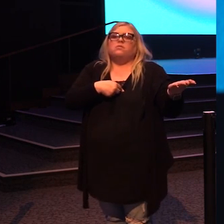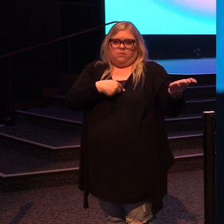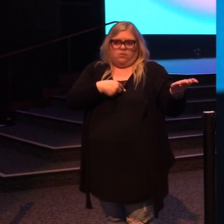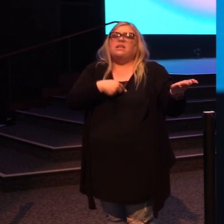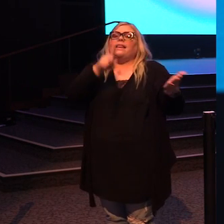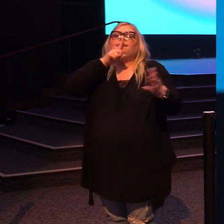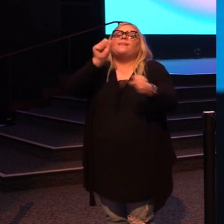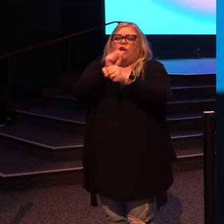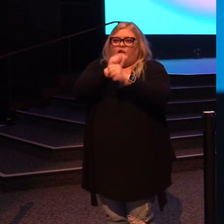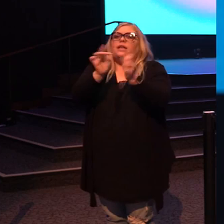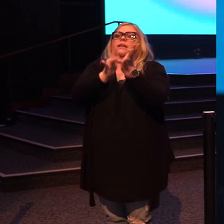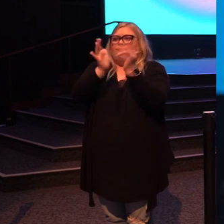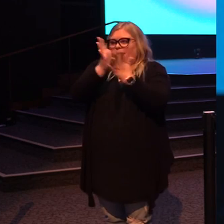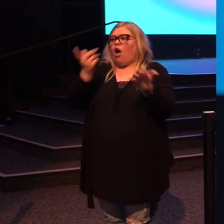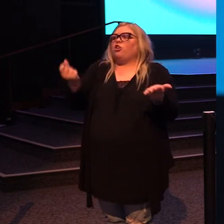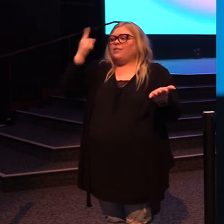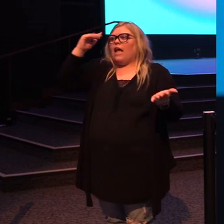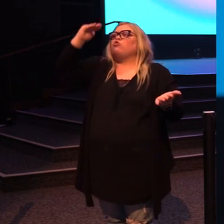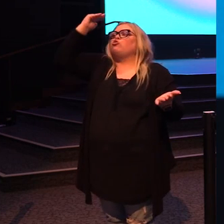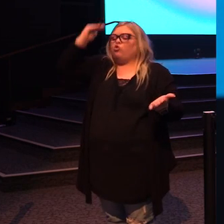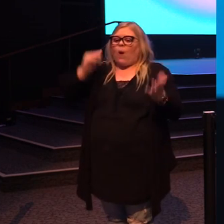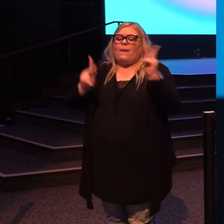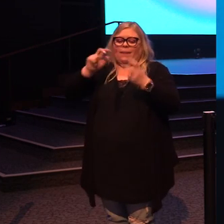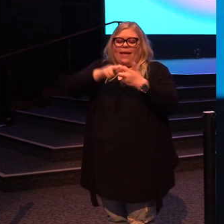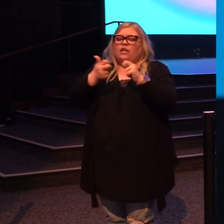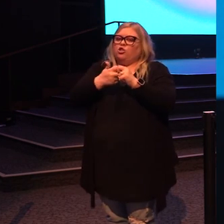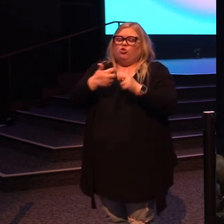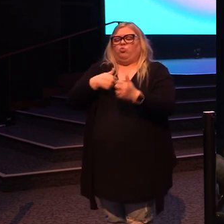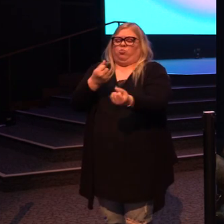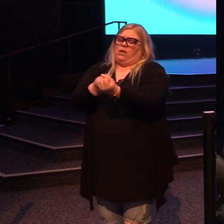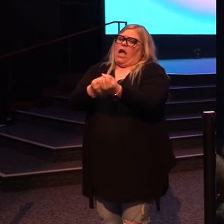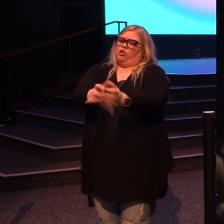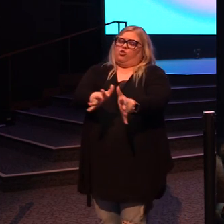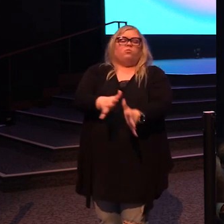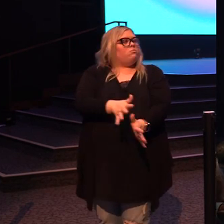Literally. Short people issues, we got you.